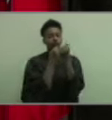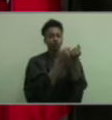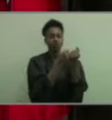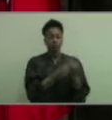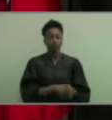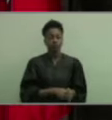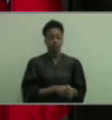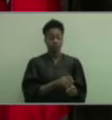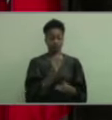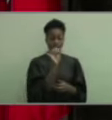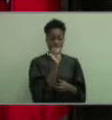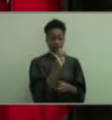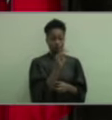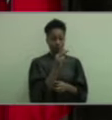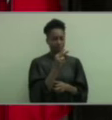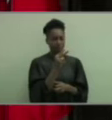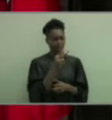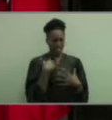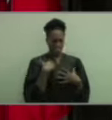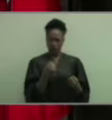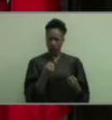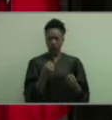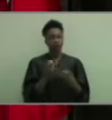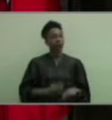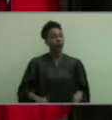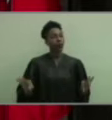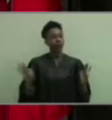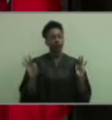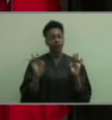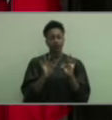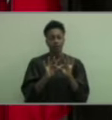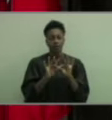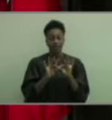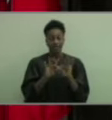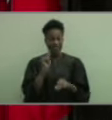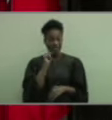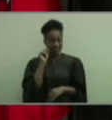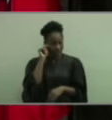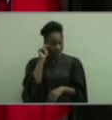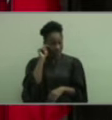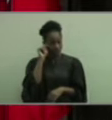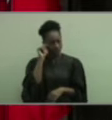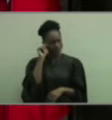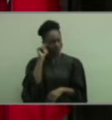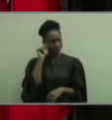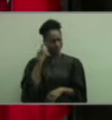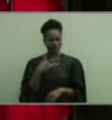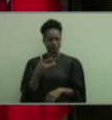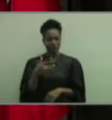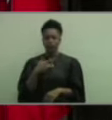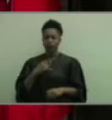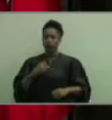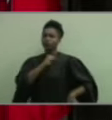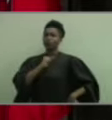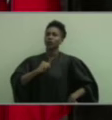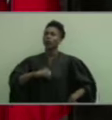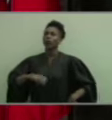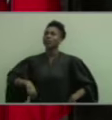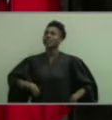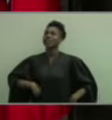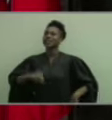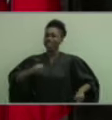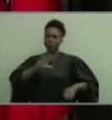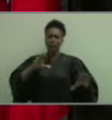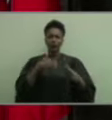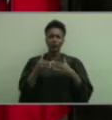Similarly, do not neglect your health. As adolescents, it is all too easy for us to feel invincible sometimes, that certain habits